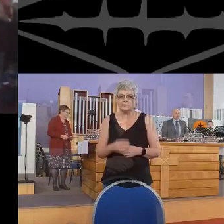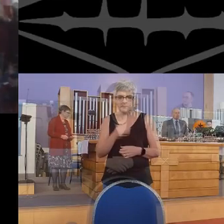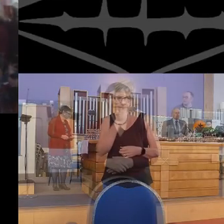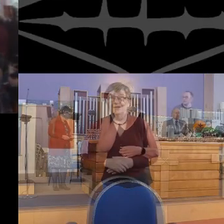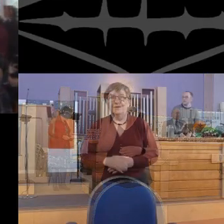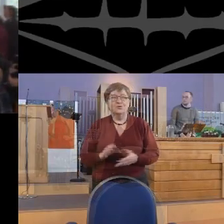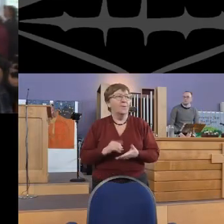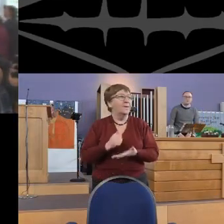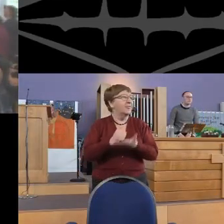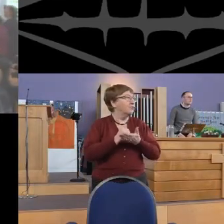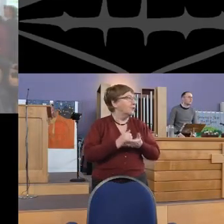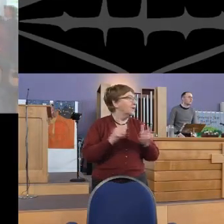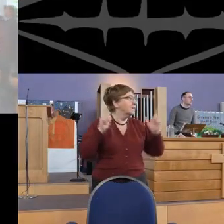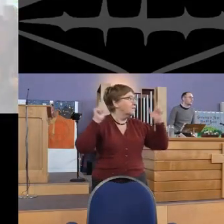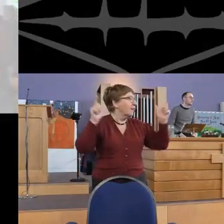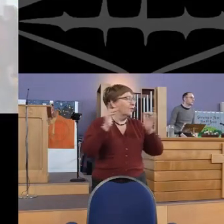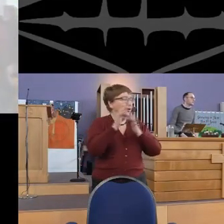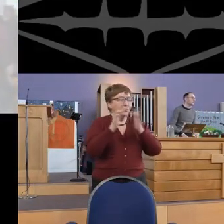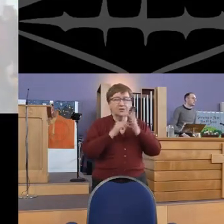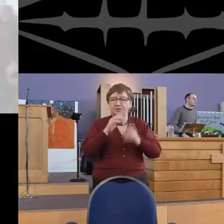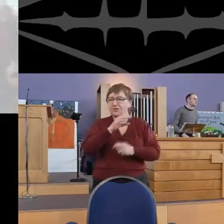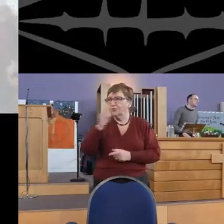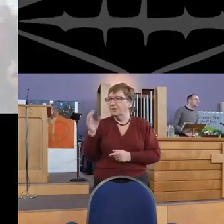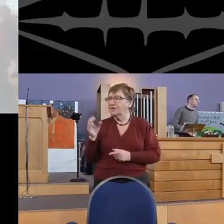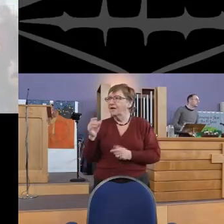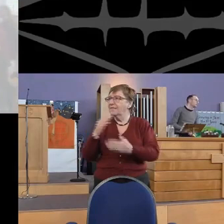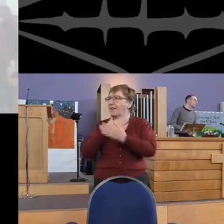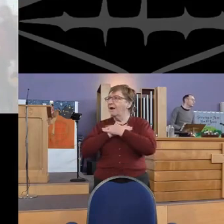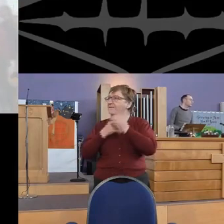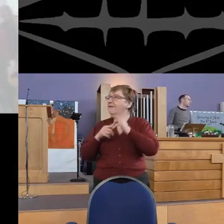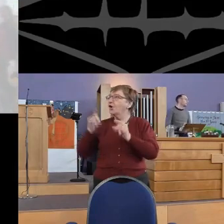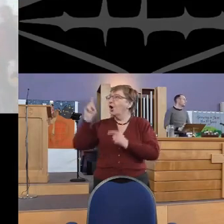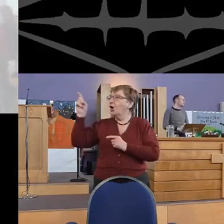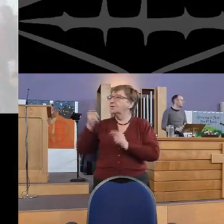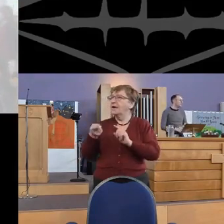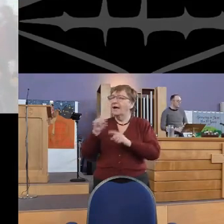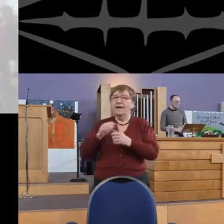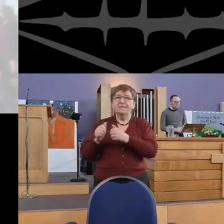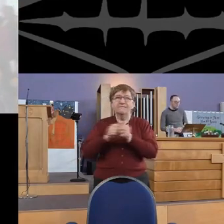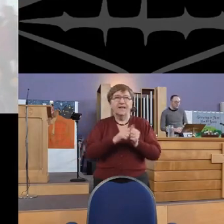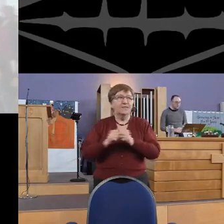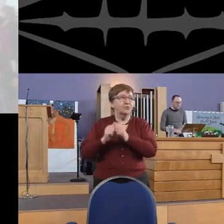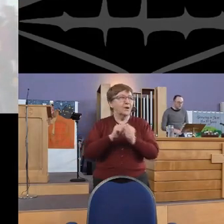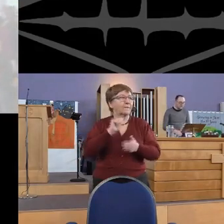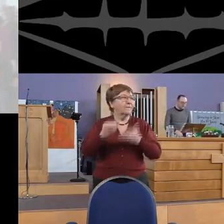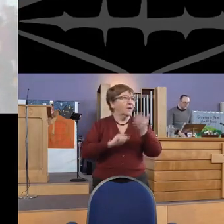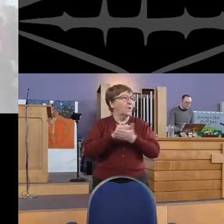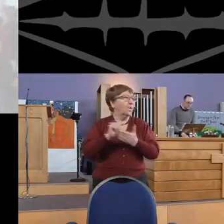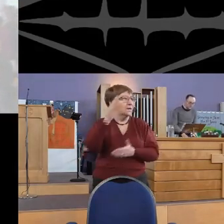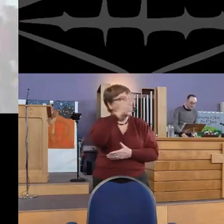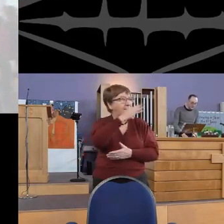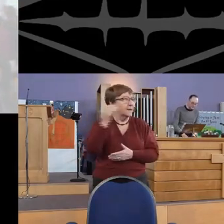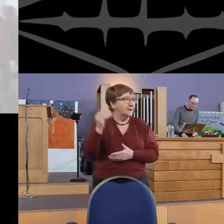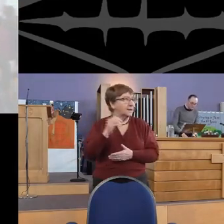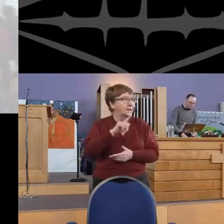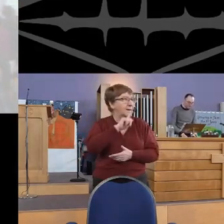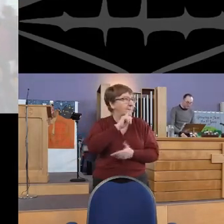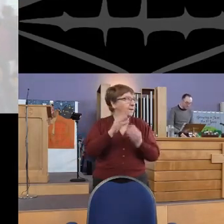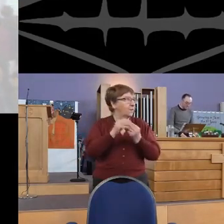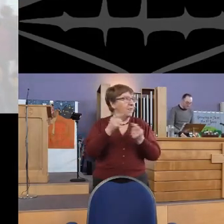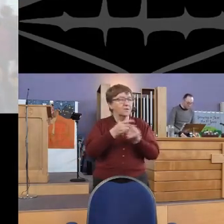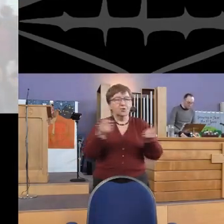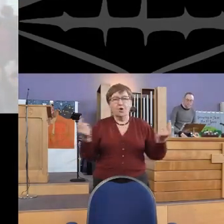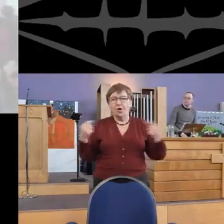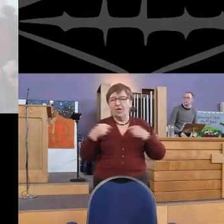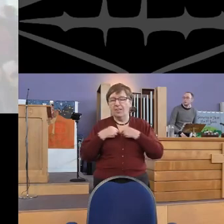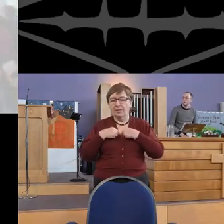So with grace So with Lord Jesus Christ The law of God And the fellowship Of the Holy Spirit